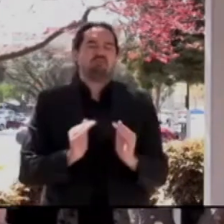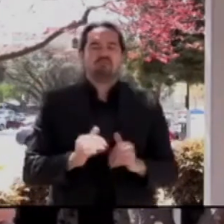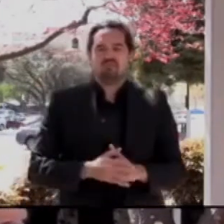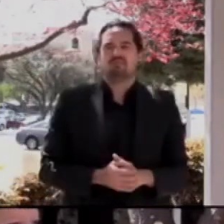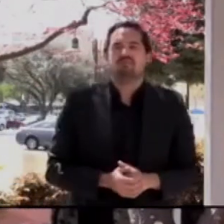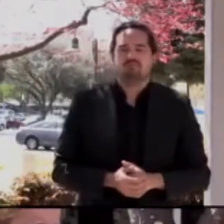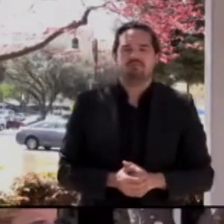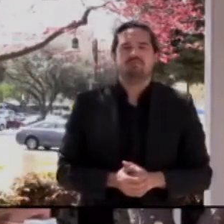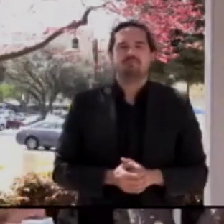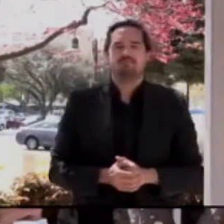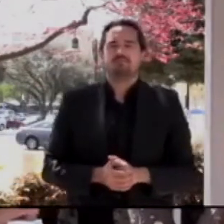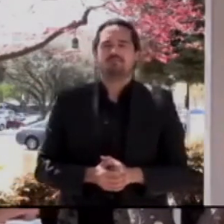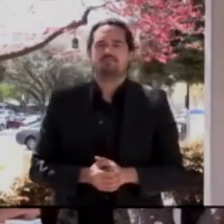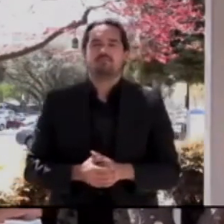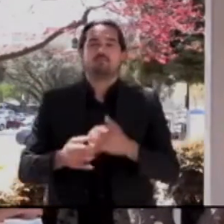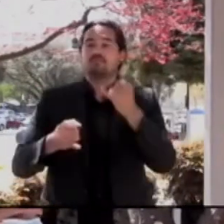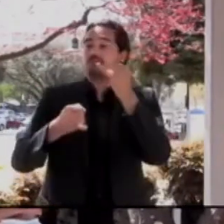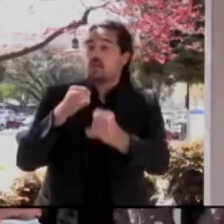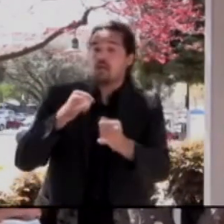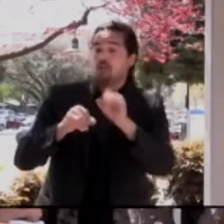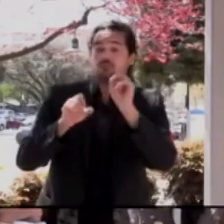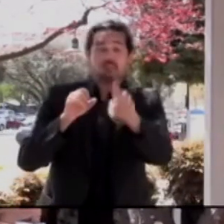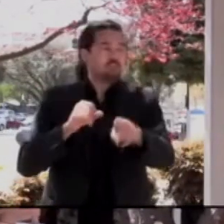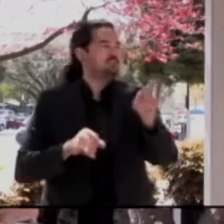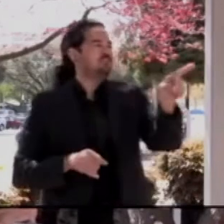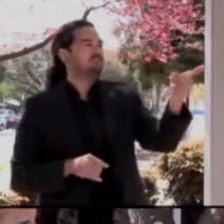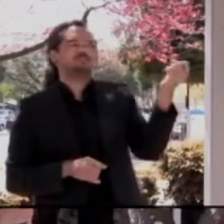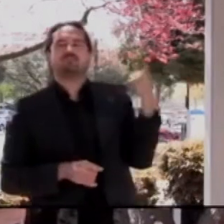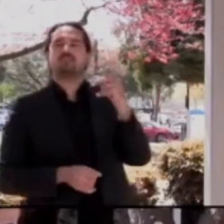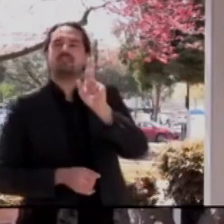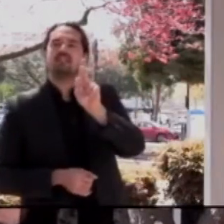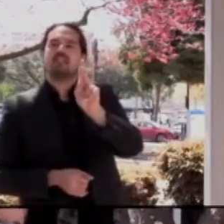And final question, KVMA. We're not convinced we're shy.